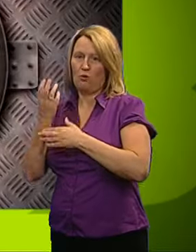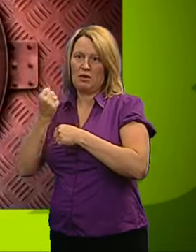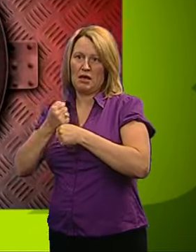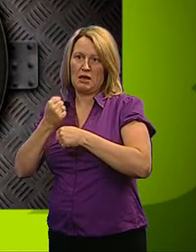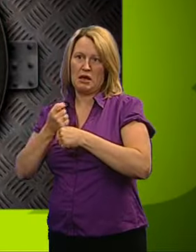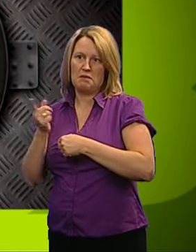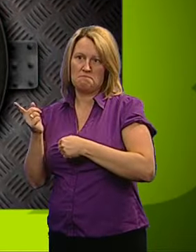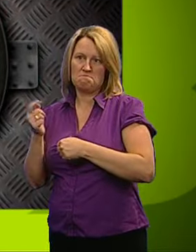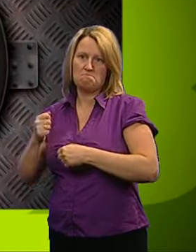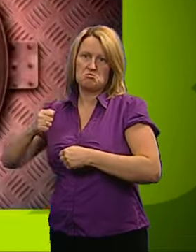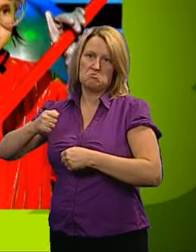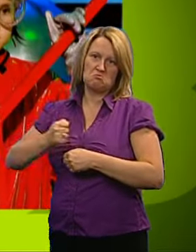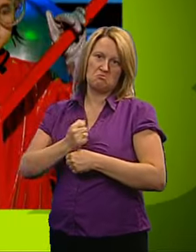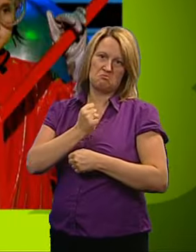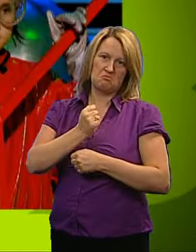A volcano game.